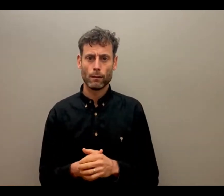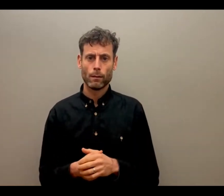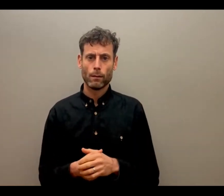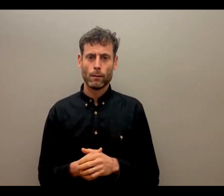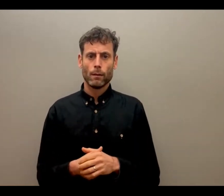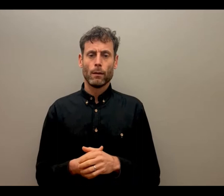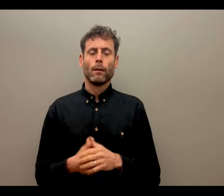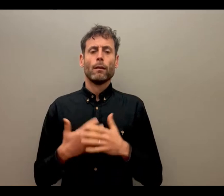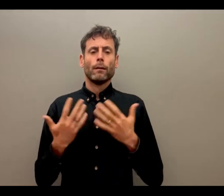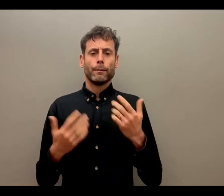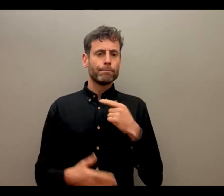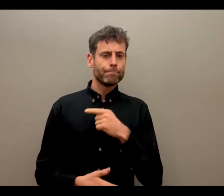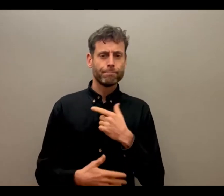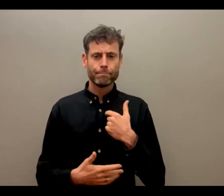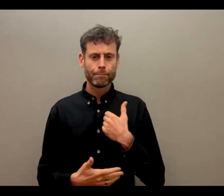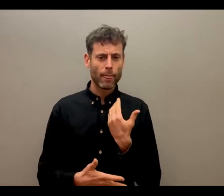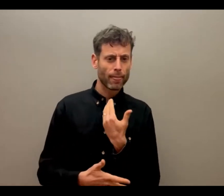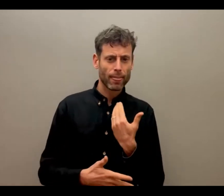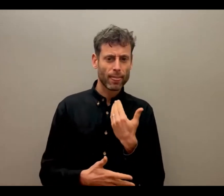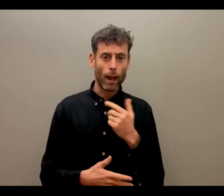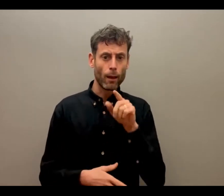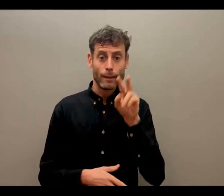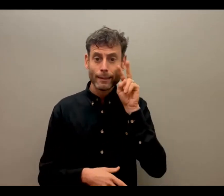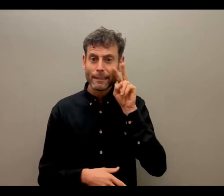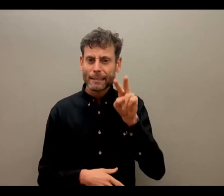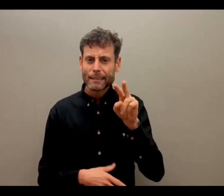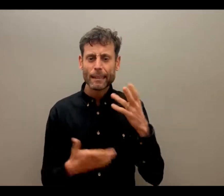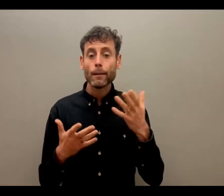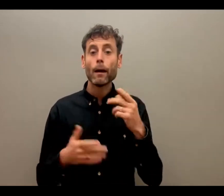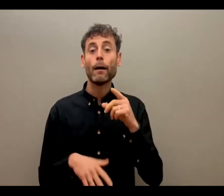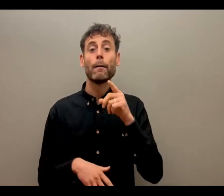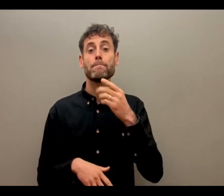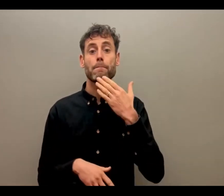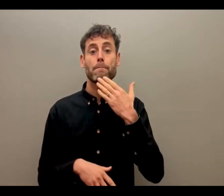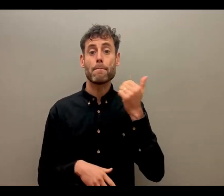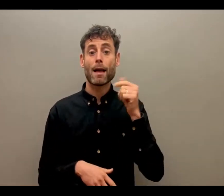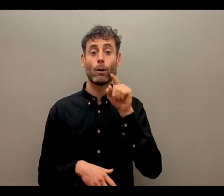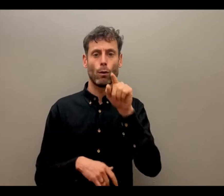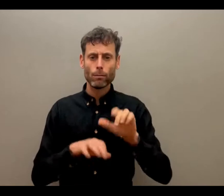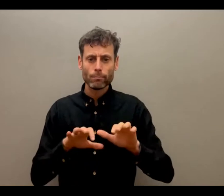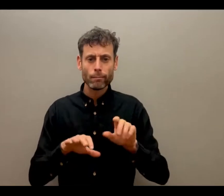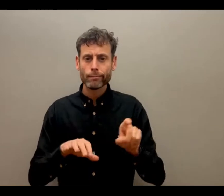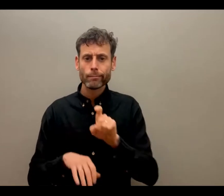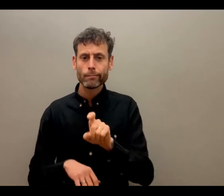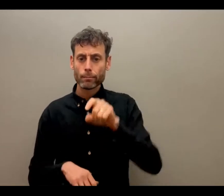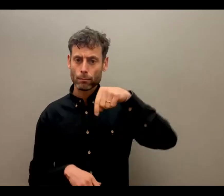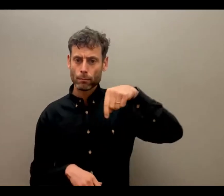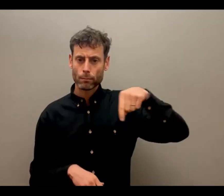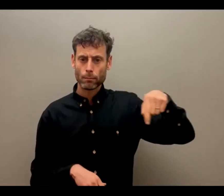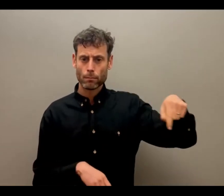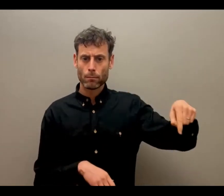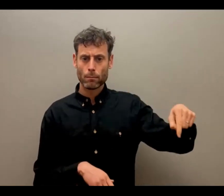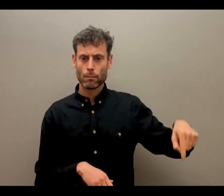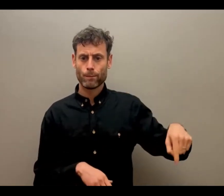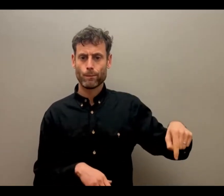what everybody will, if they can just choose a room to join. The reason we're doing that is because we're leaving the main session